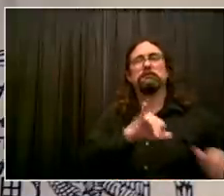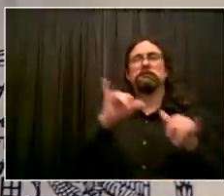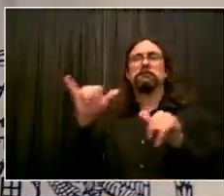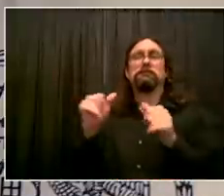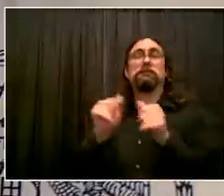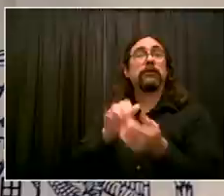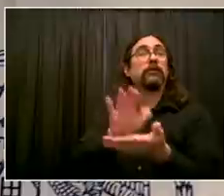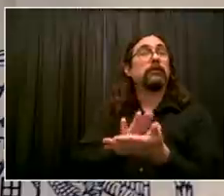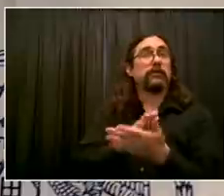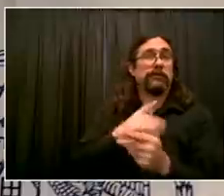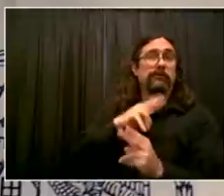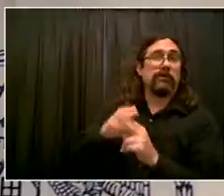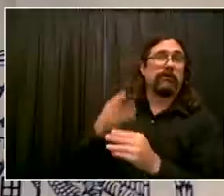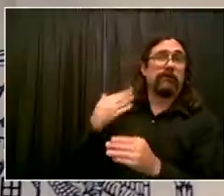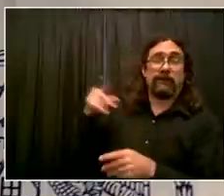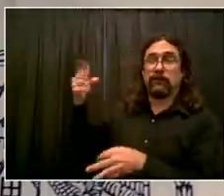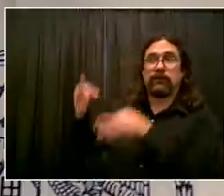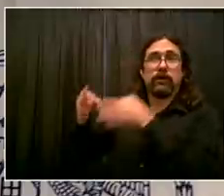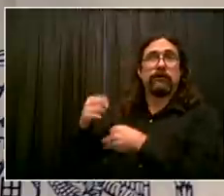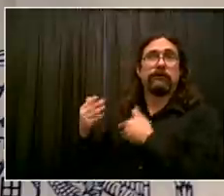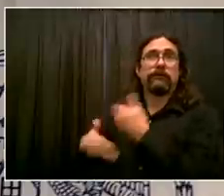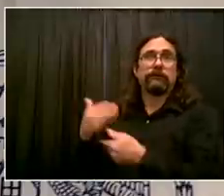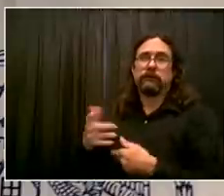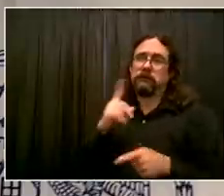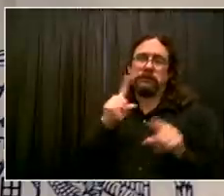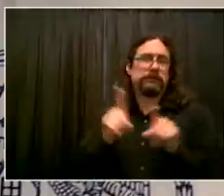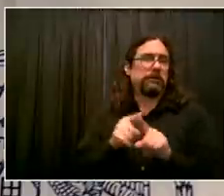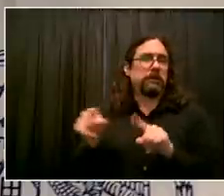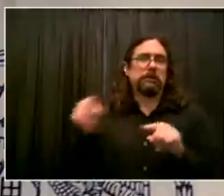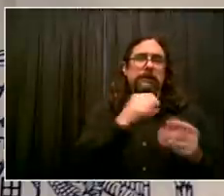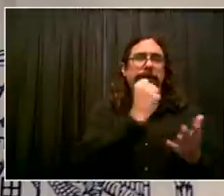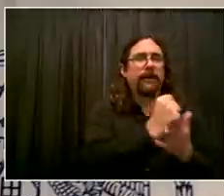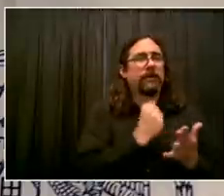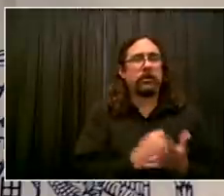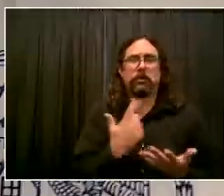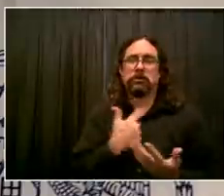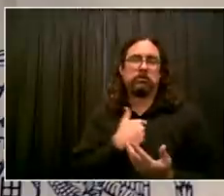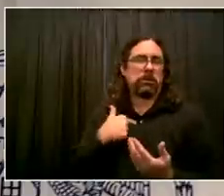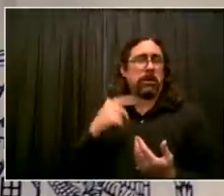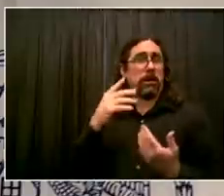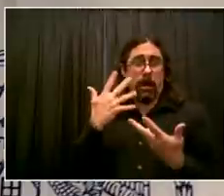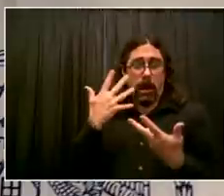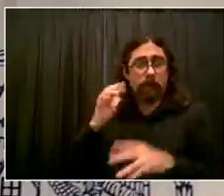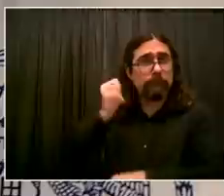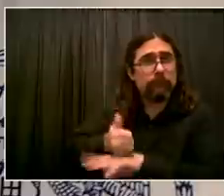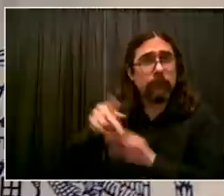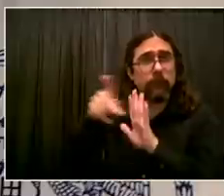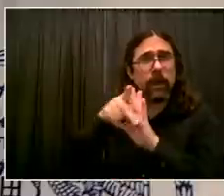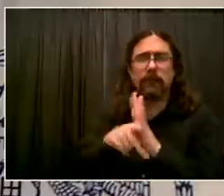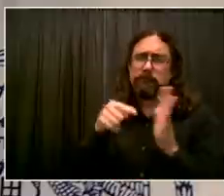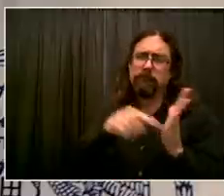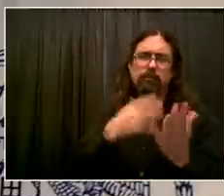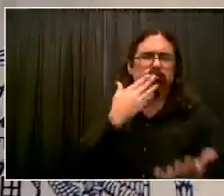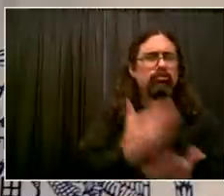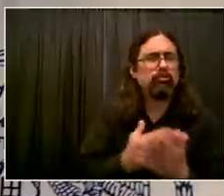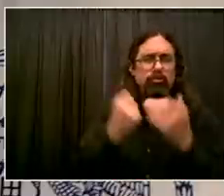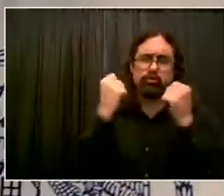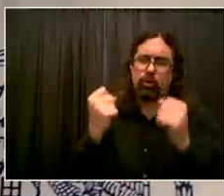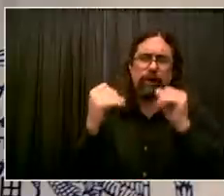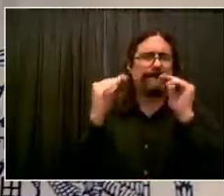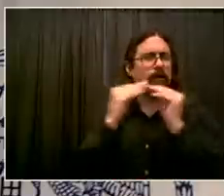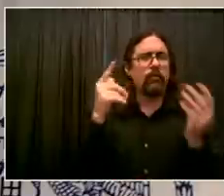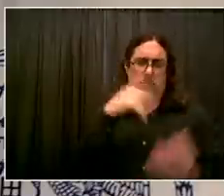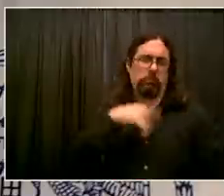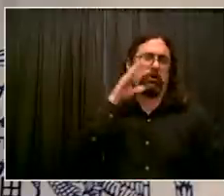and they help us stop a global pandemic and turn the corner once and for all on COVID. Speaking of which, here are our indicators.